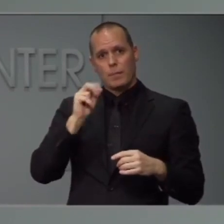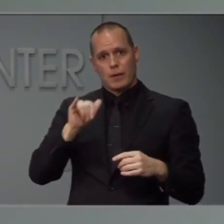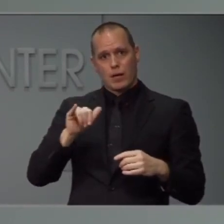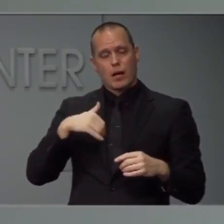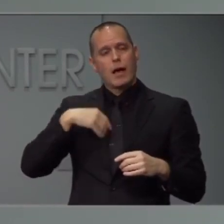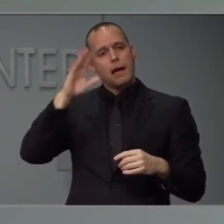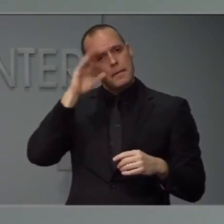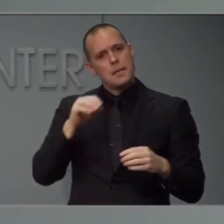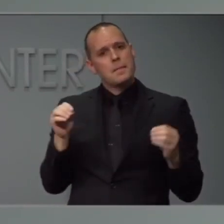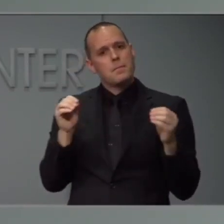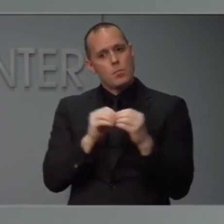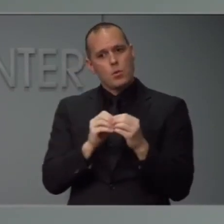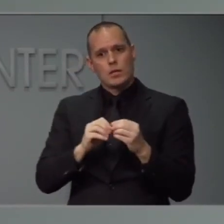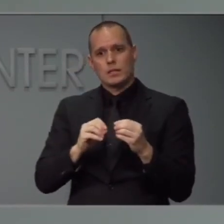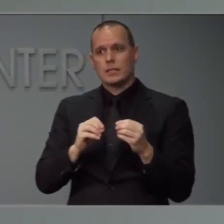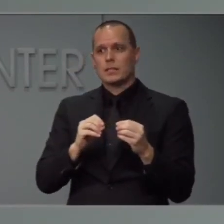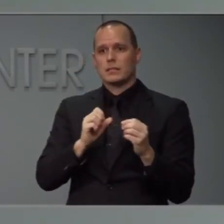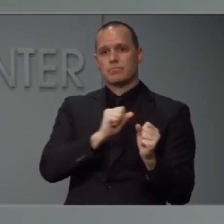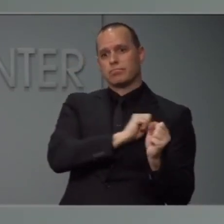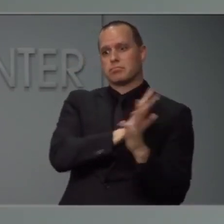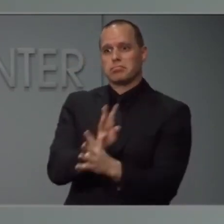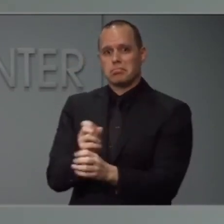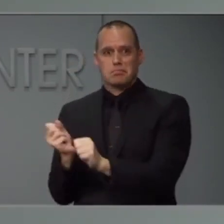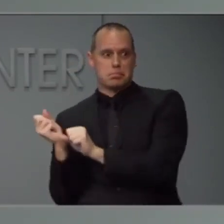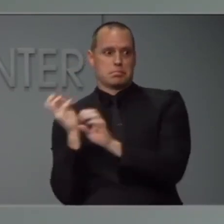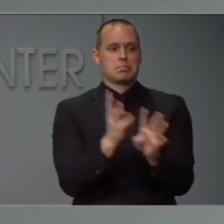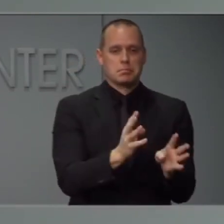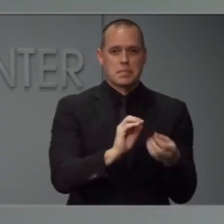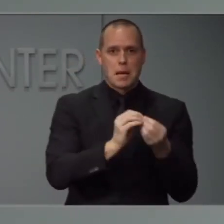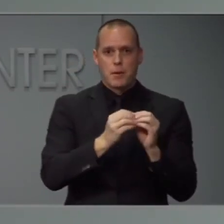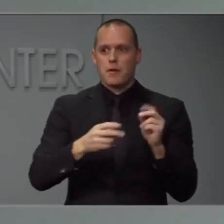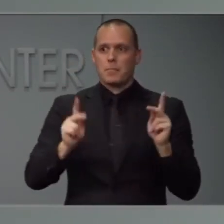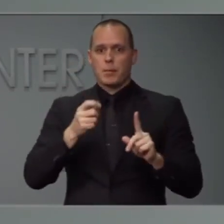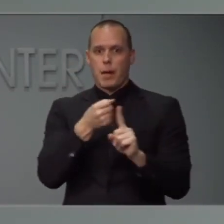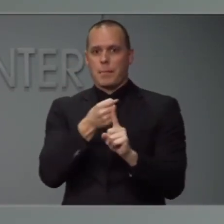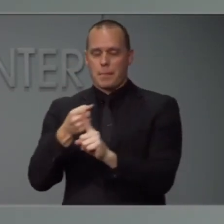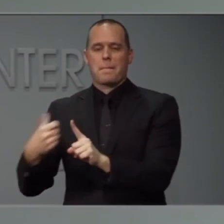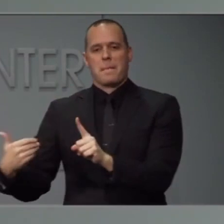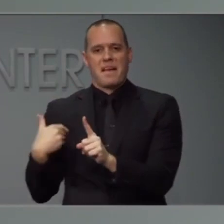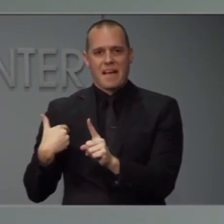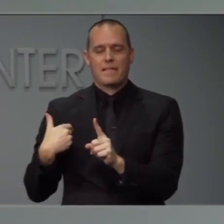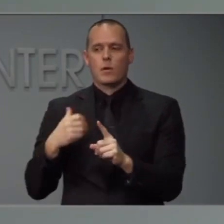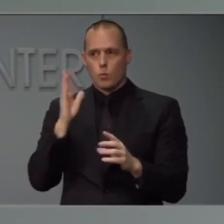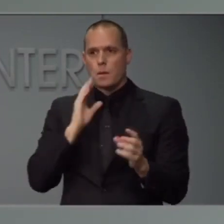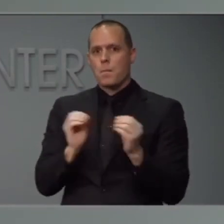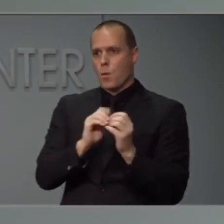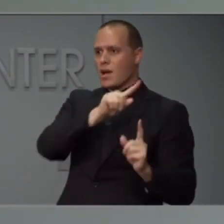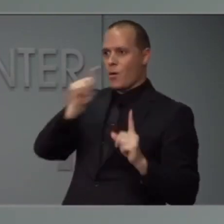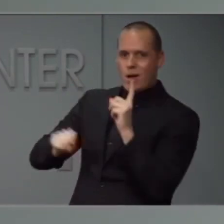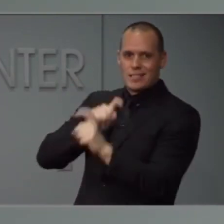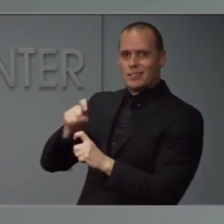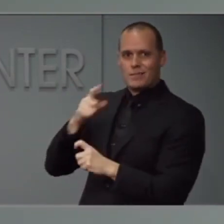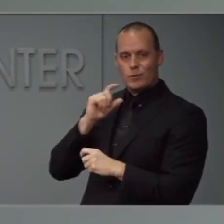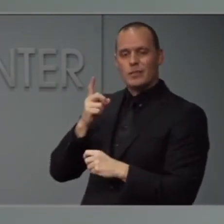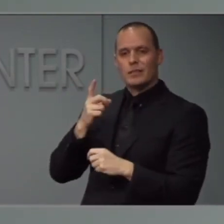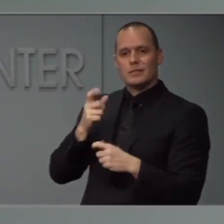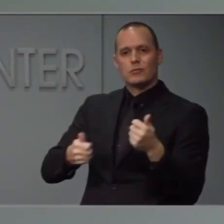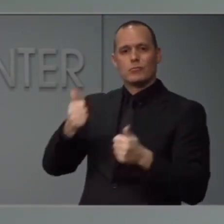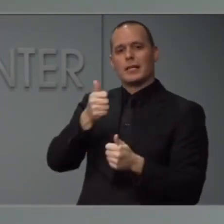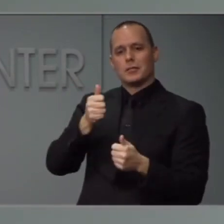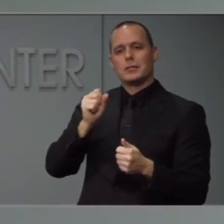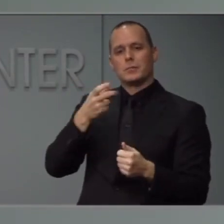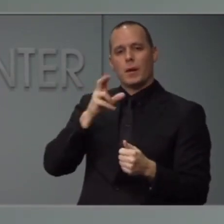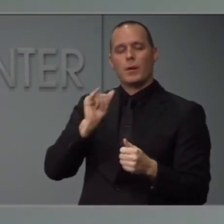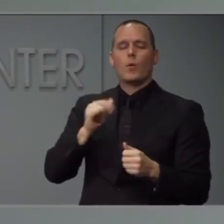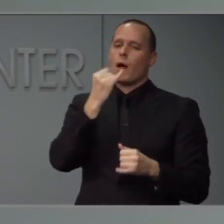medical surge capacity work, there's going to be more questions coming your way. But thank you to all of you. And again, one last